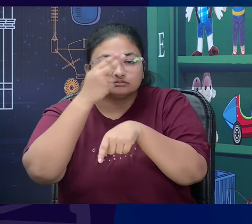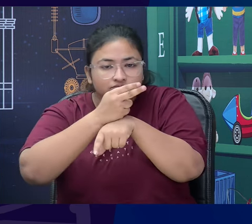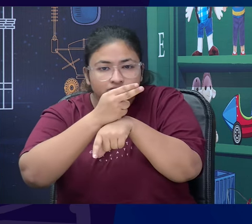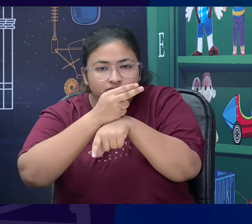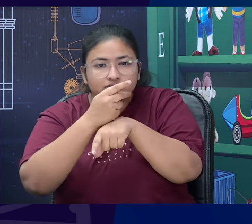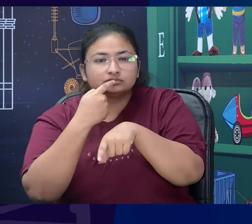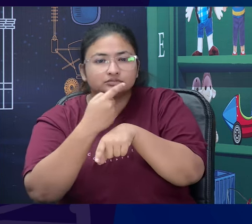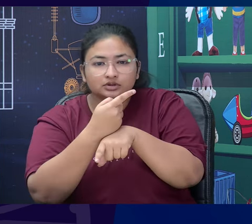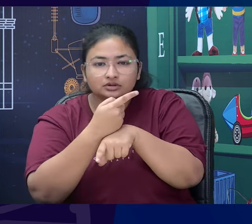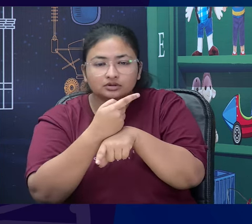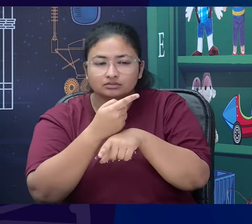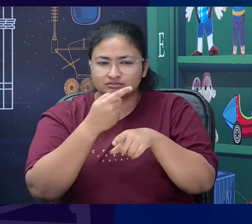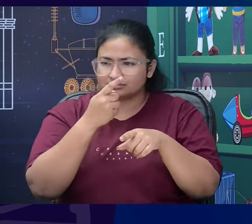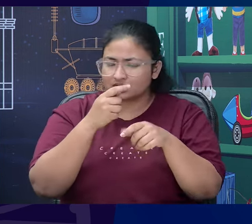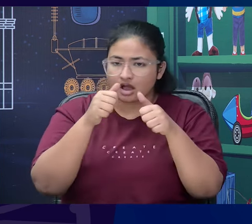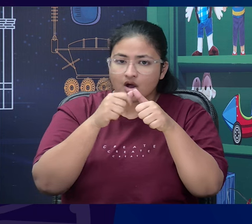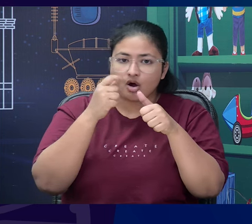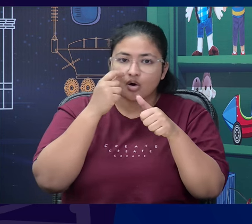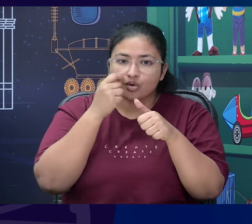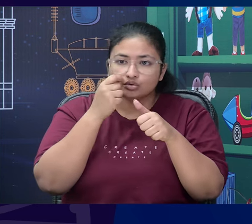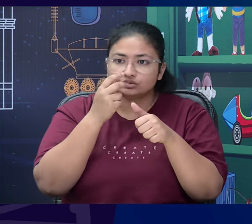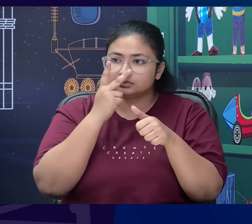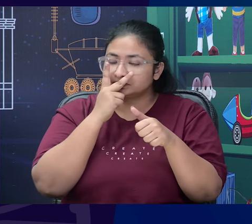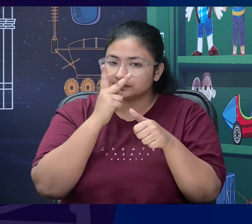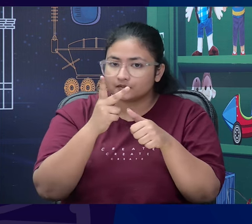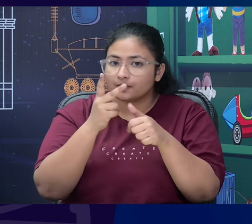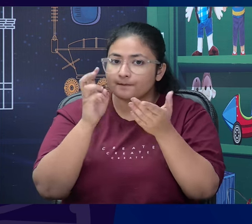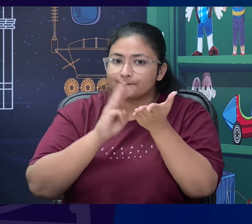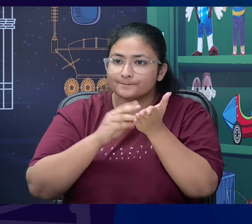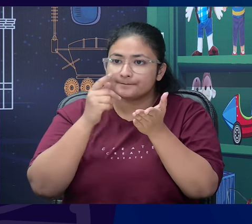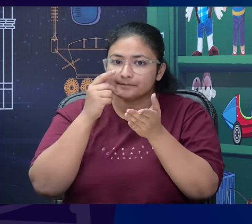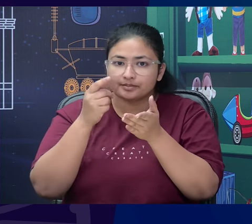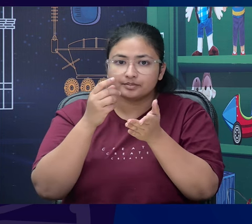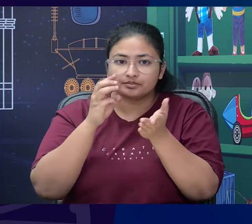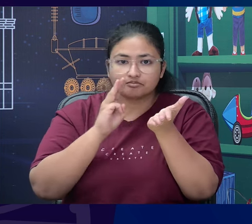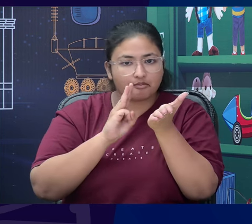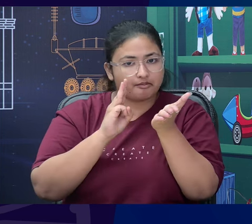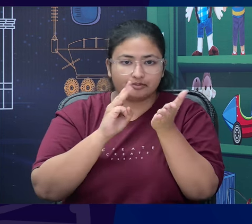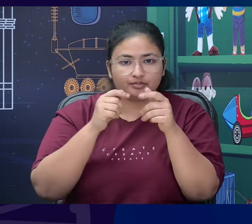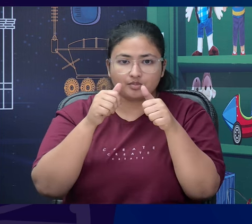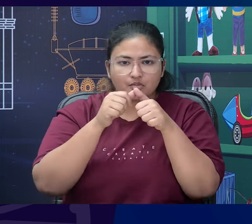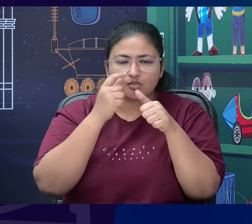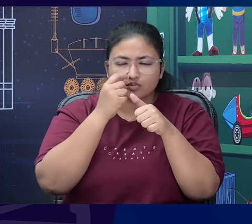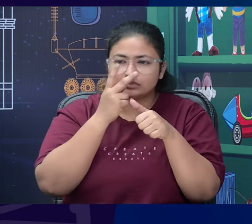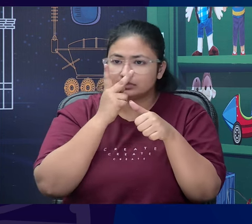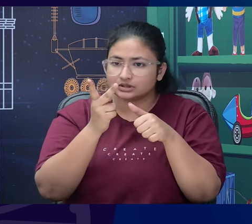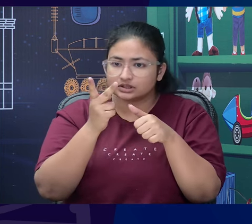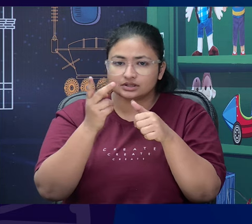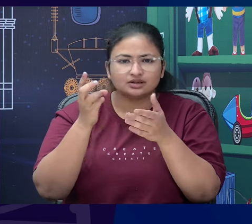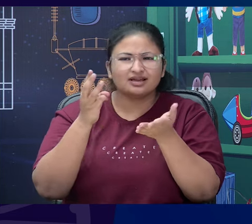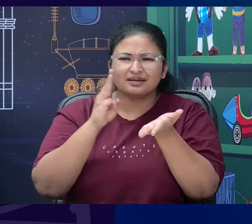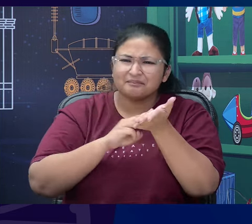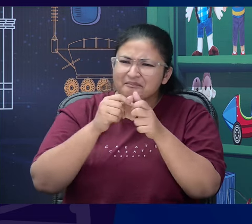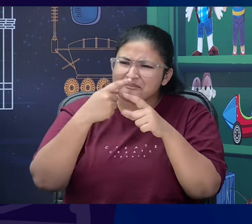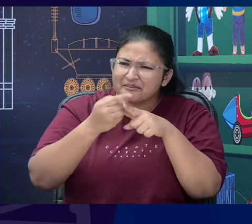but as you can see he is not at all Ausubal is not at all disturbed. He says